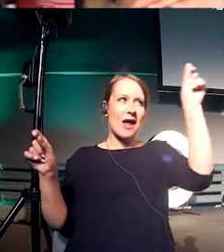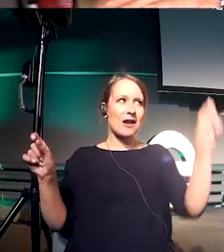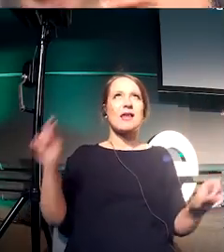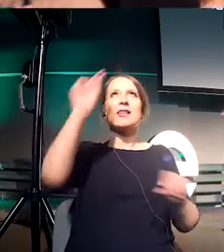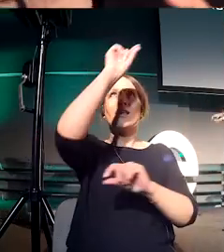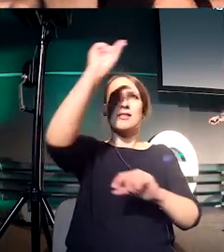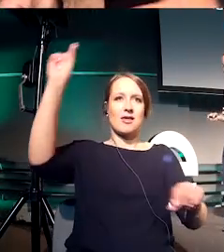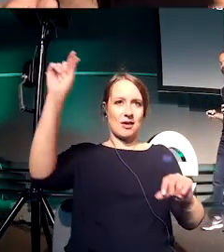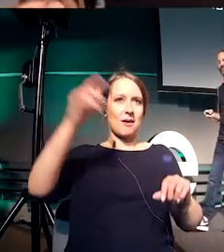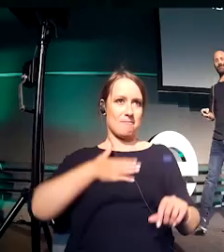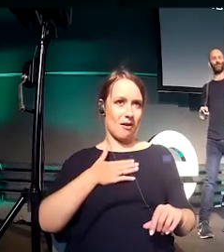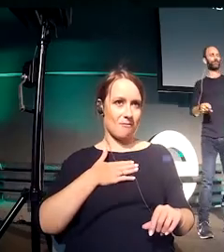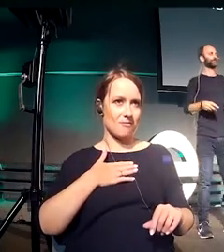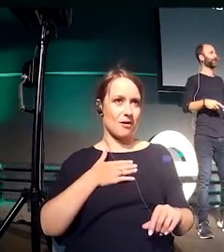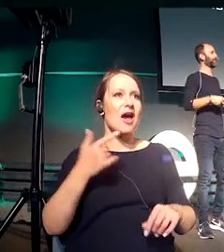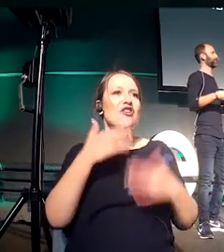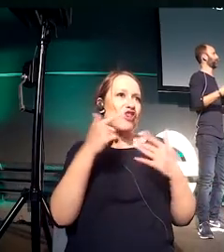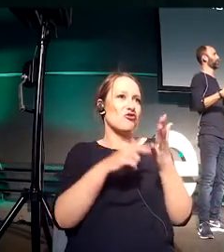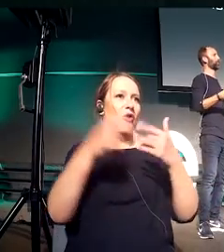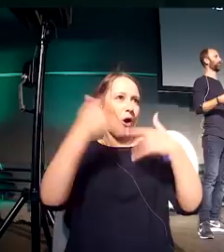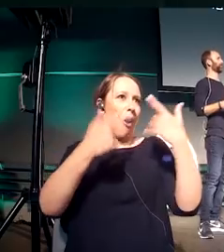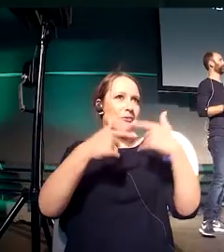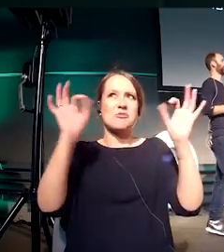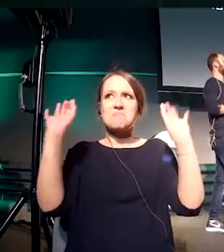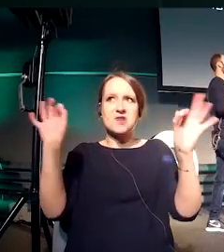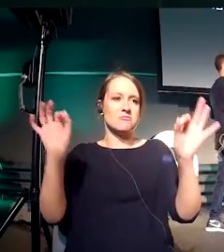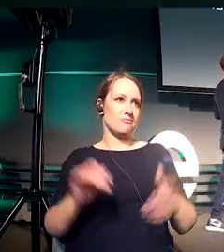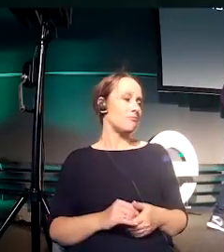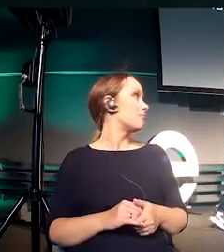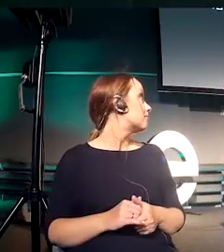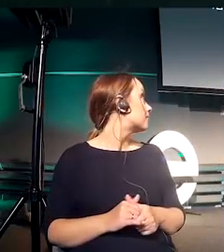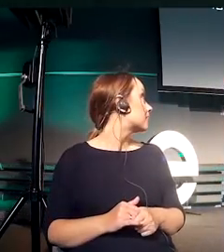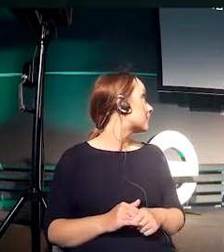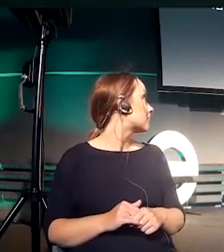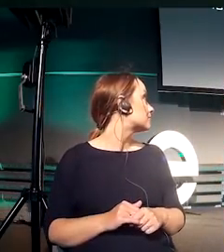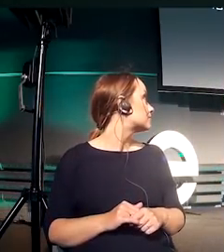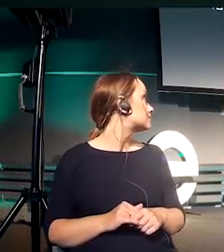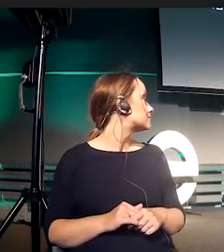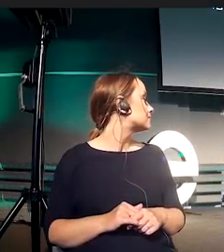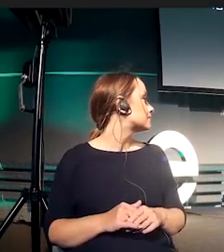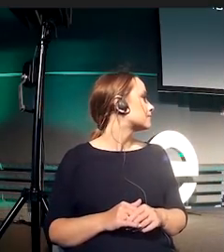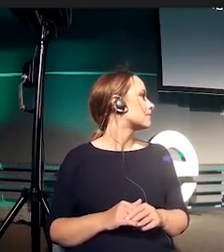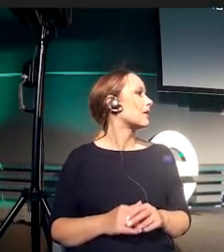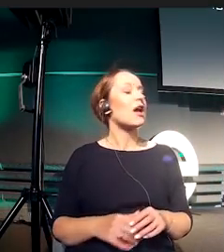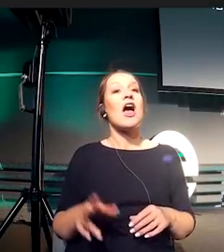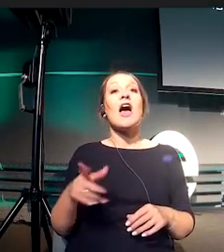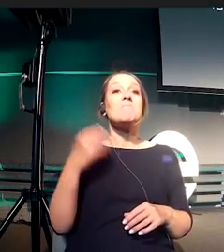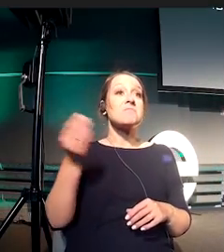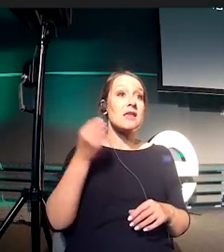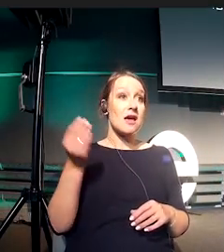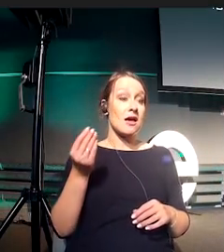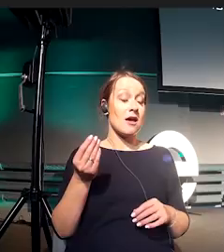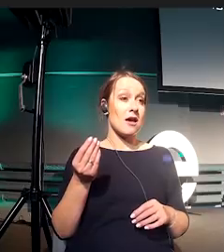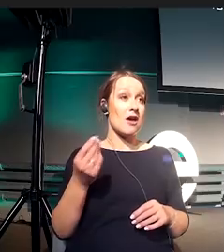So other than taking Fibo and building apps and making posters, it kind of took over my